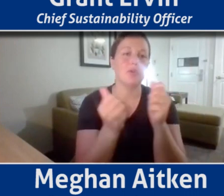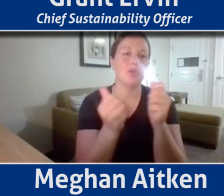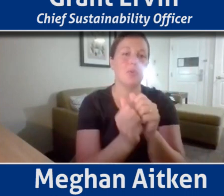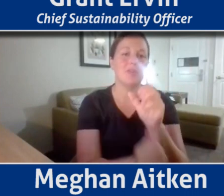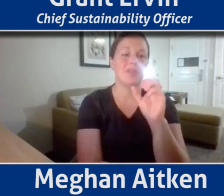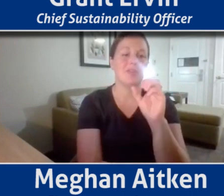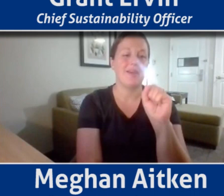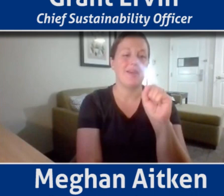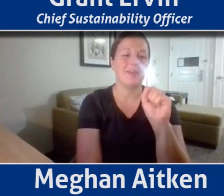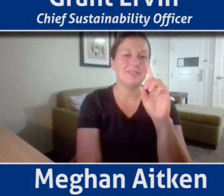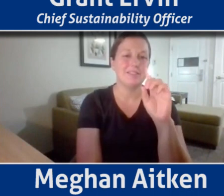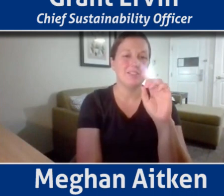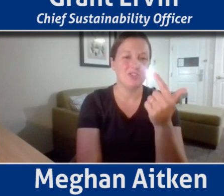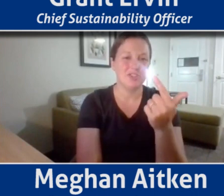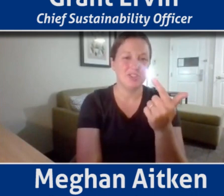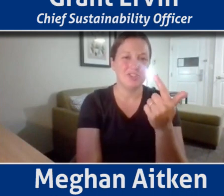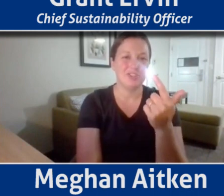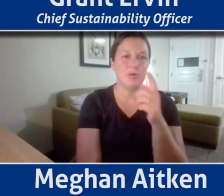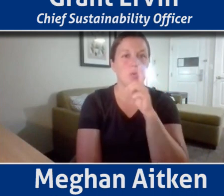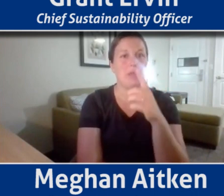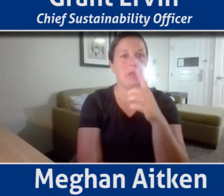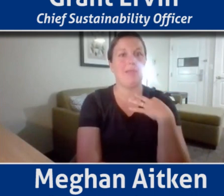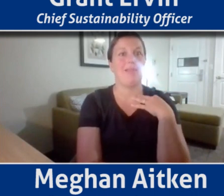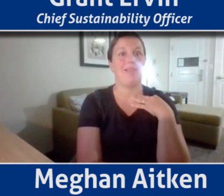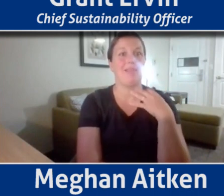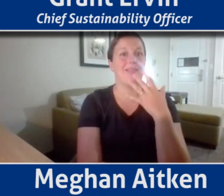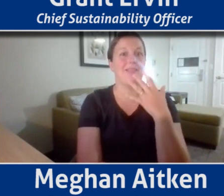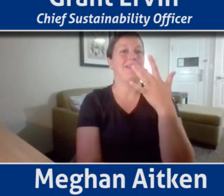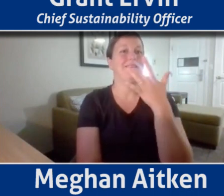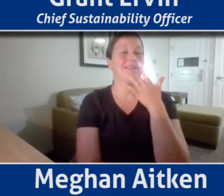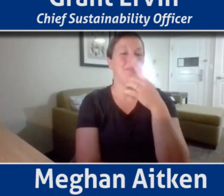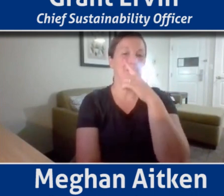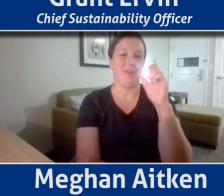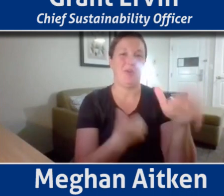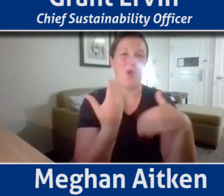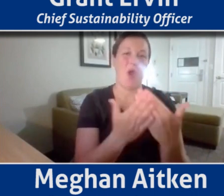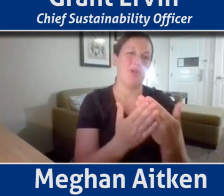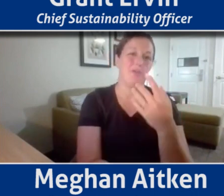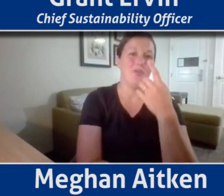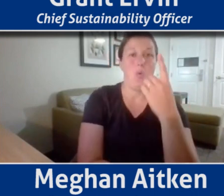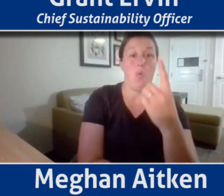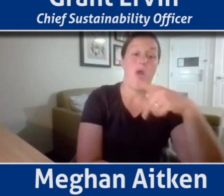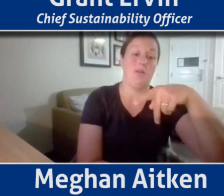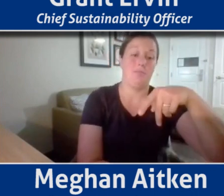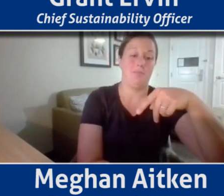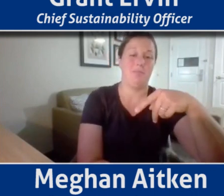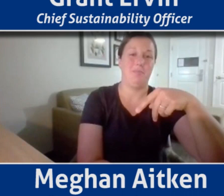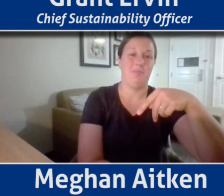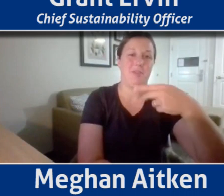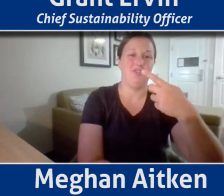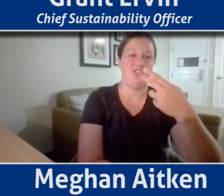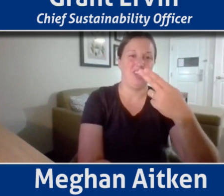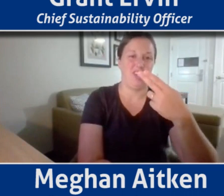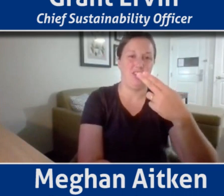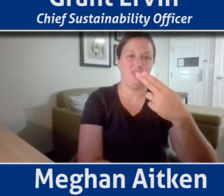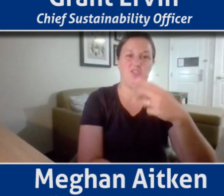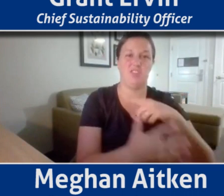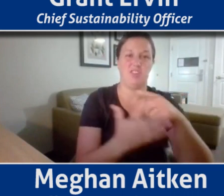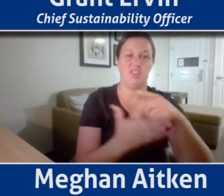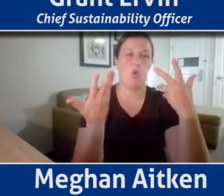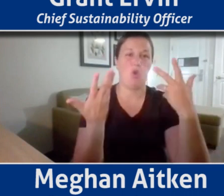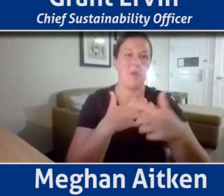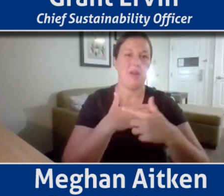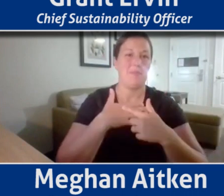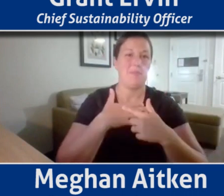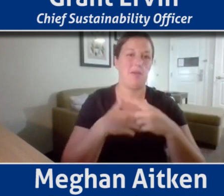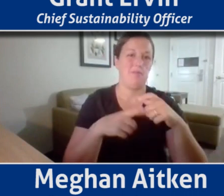the 1PGH stuff had already been mapped by Rebecca and a former CMU student. So I got to